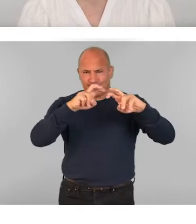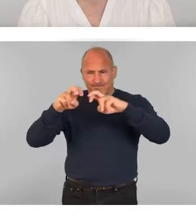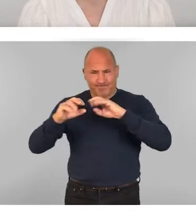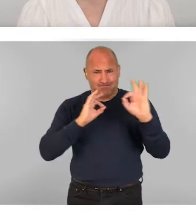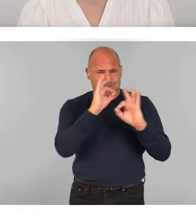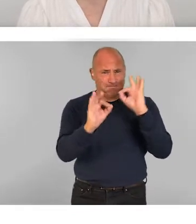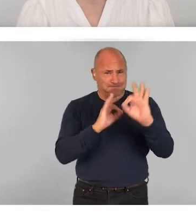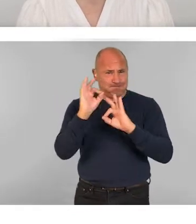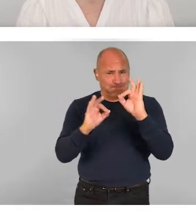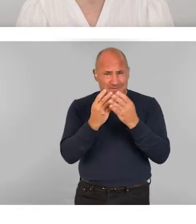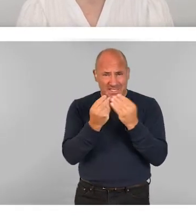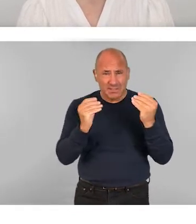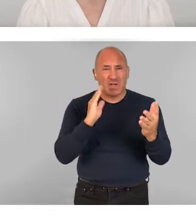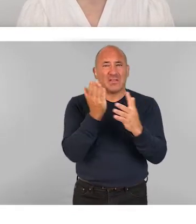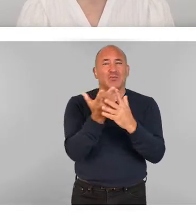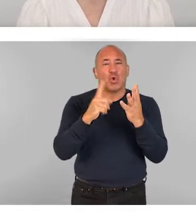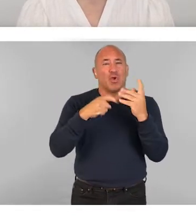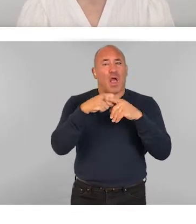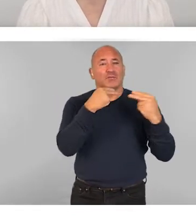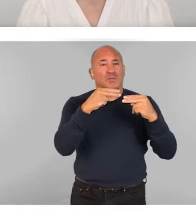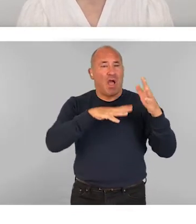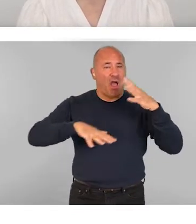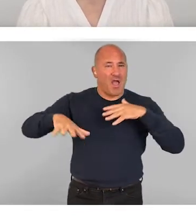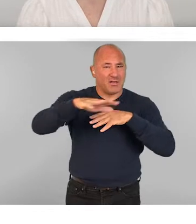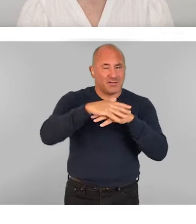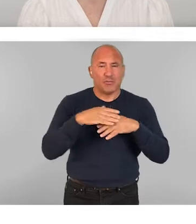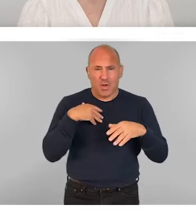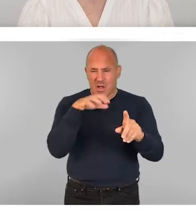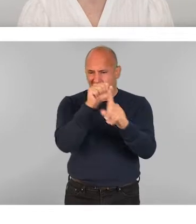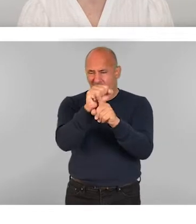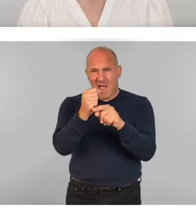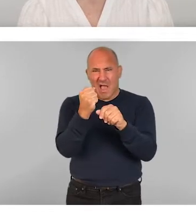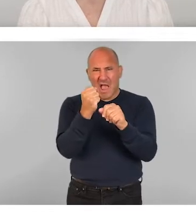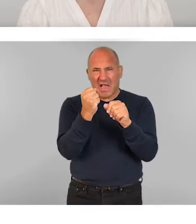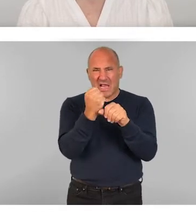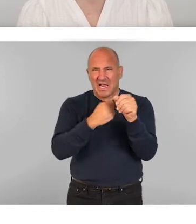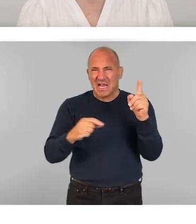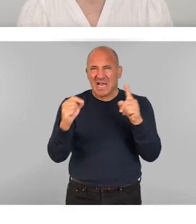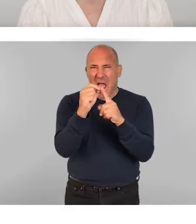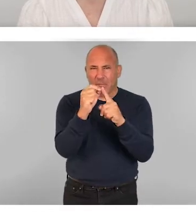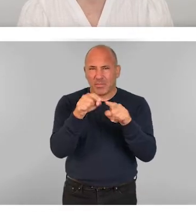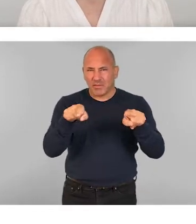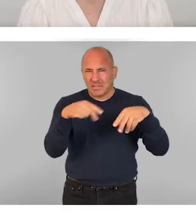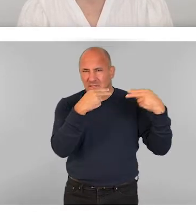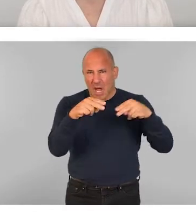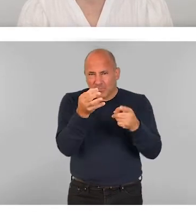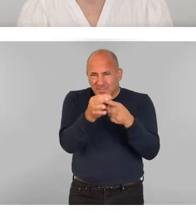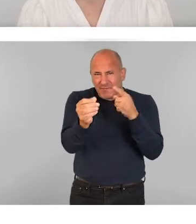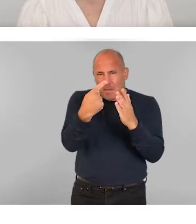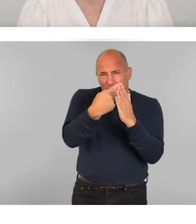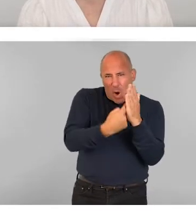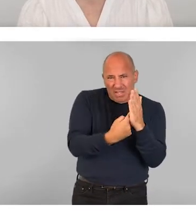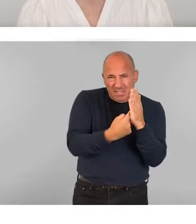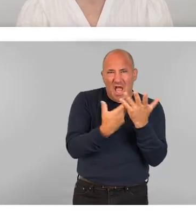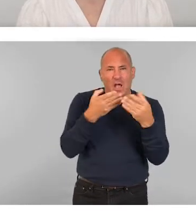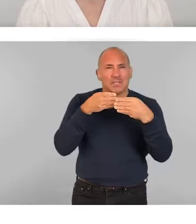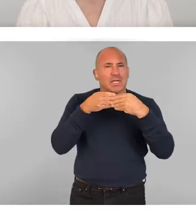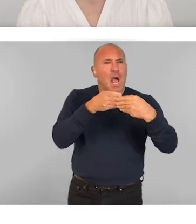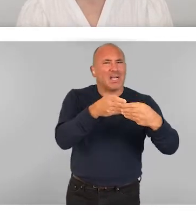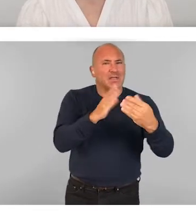dance sector. In doing so, we identified a gap in dance-specific policy and practical guidance on accessibility for dance venues,